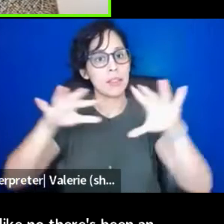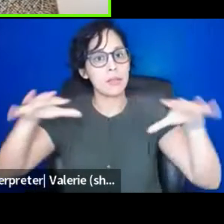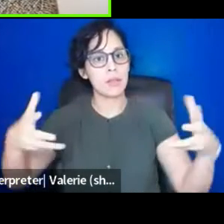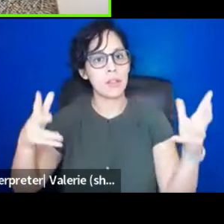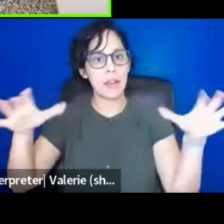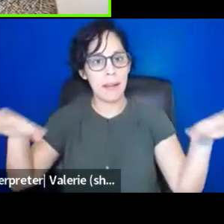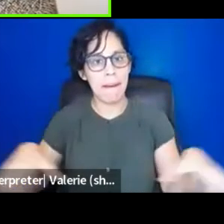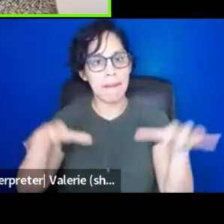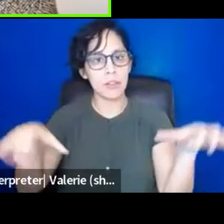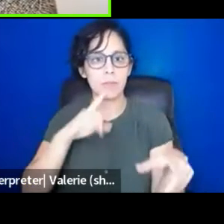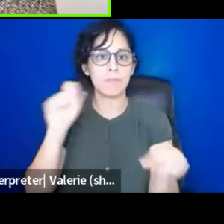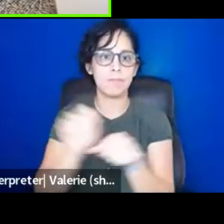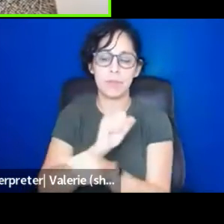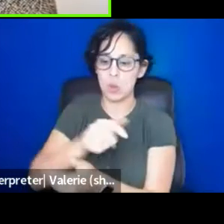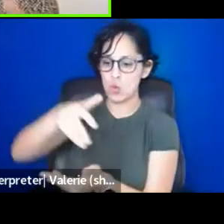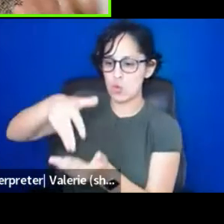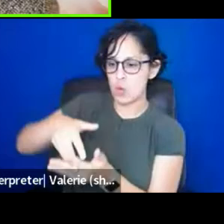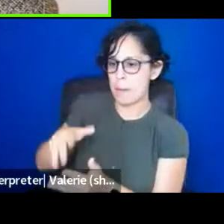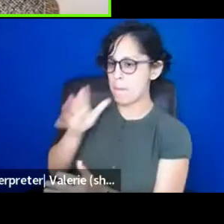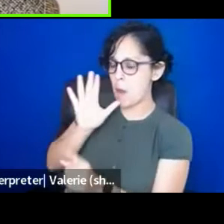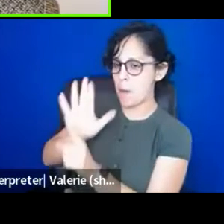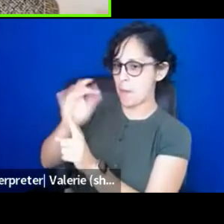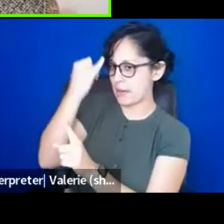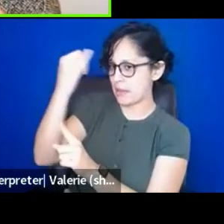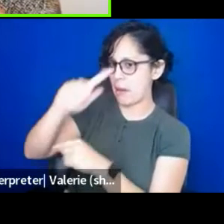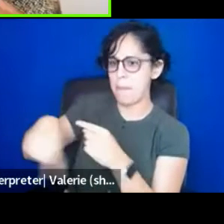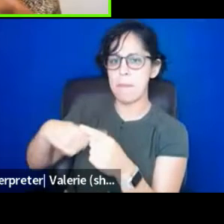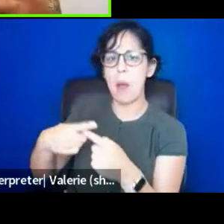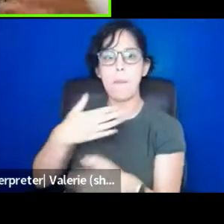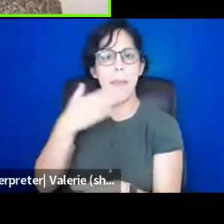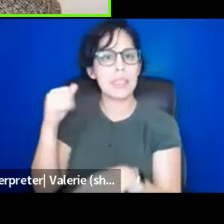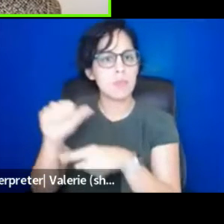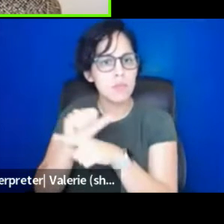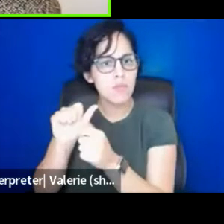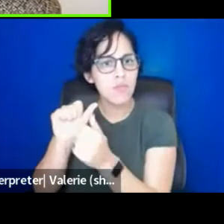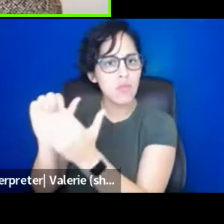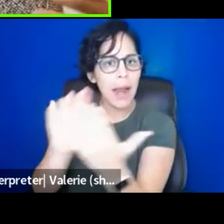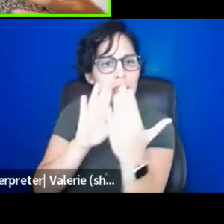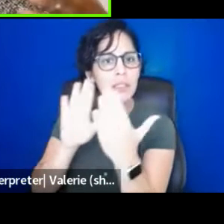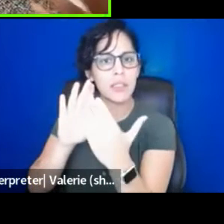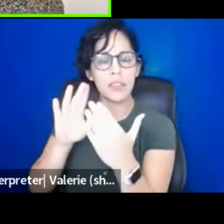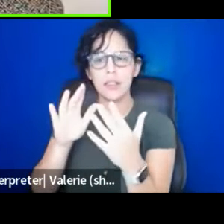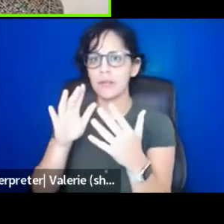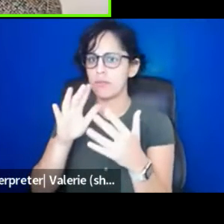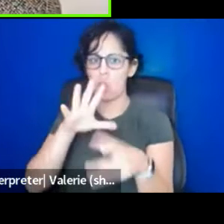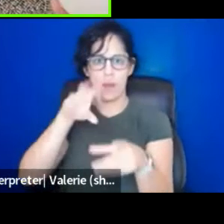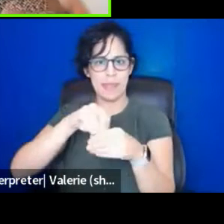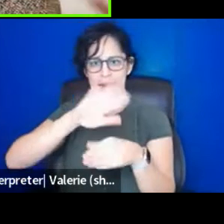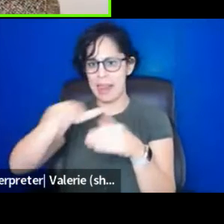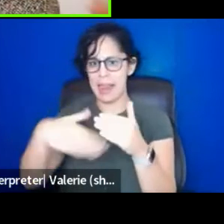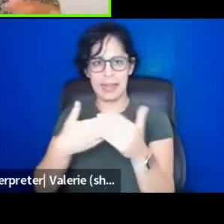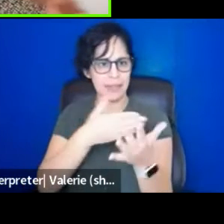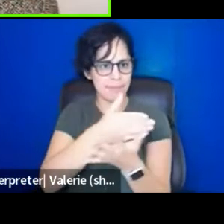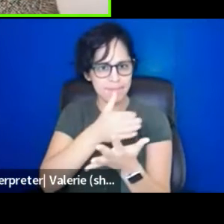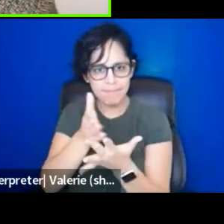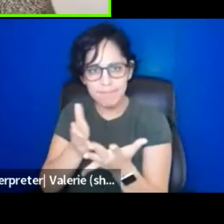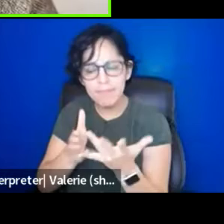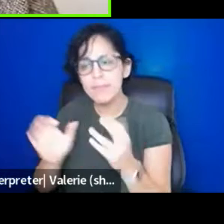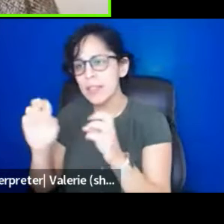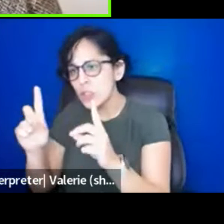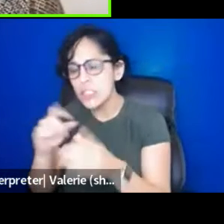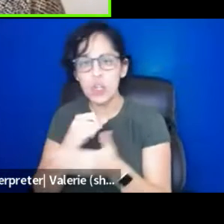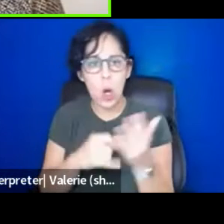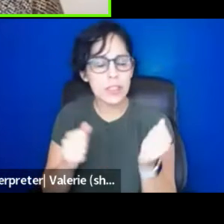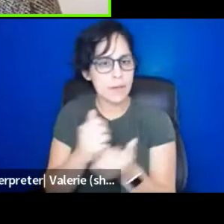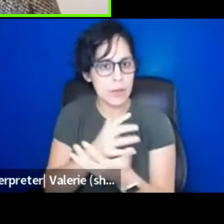is rooted in my mom's idea of what our best practices just across the board in education, in arts. So